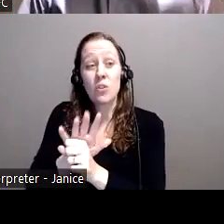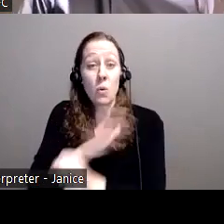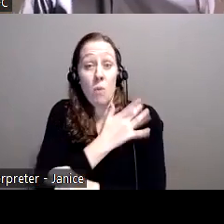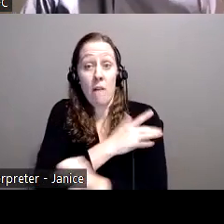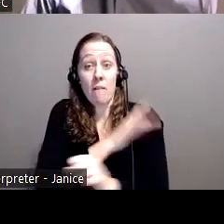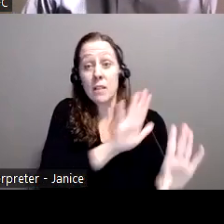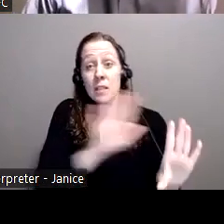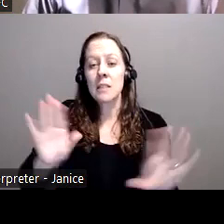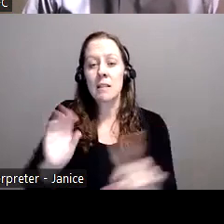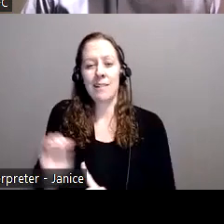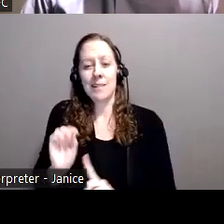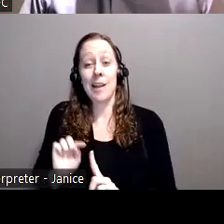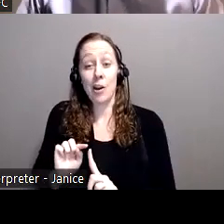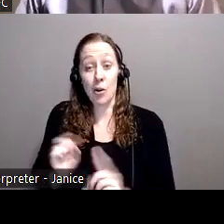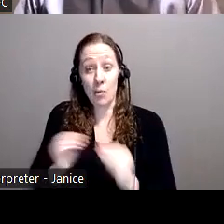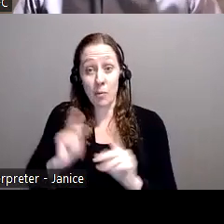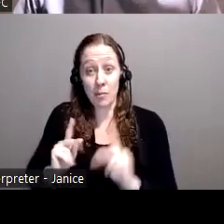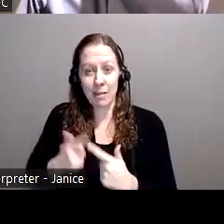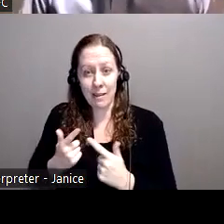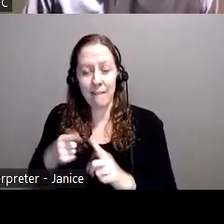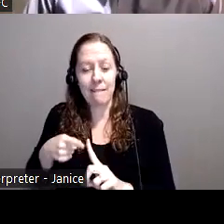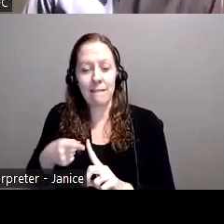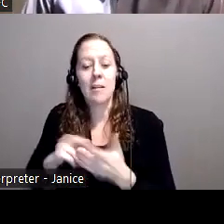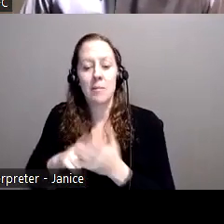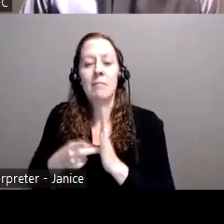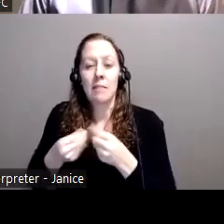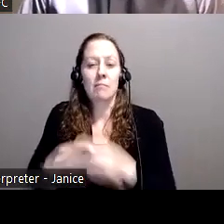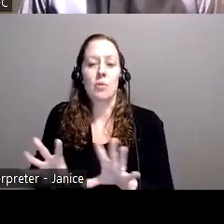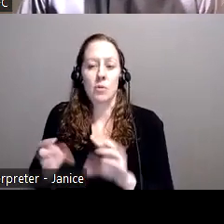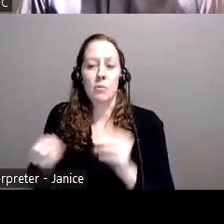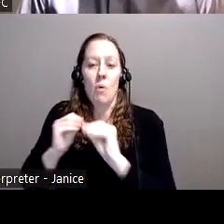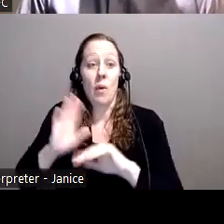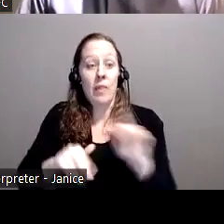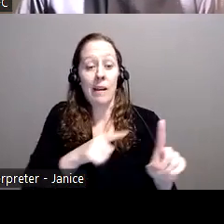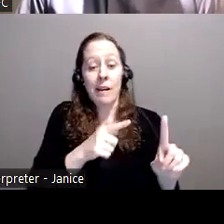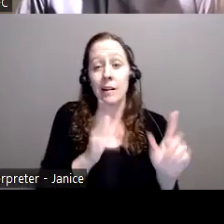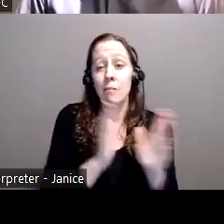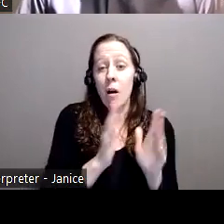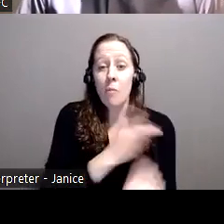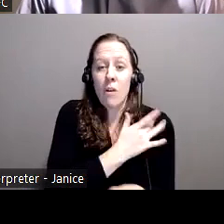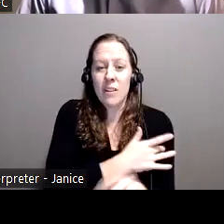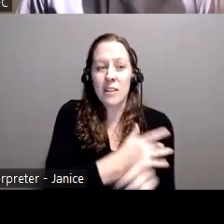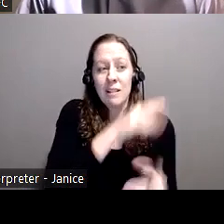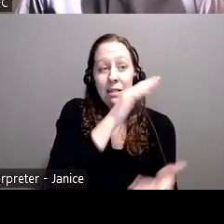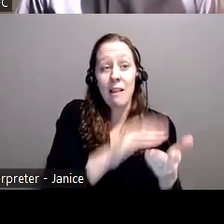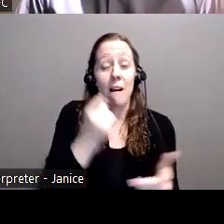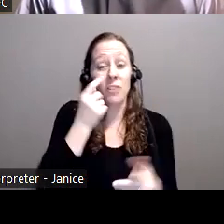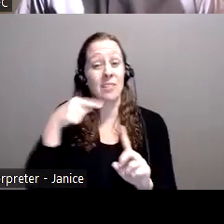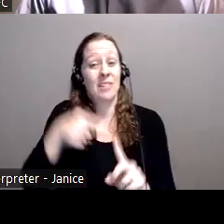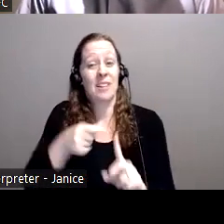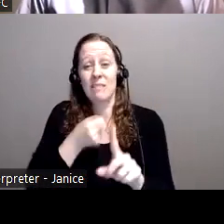larger amount loss than, than a smaller province. Right? So, mass marketing fraud affects everyone.